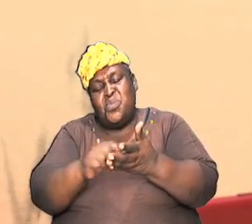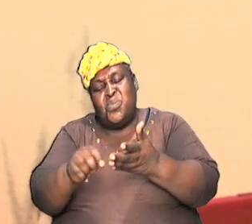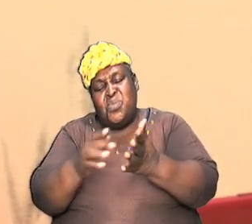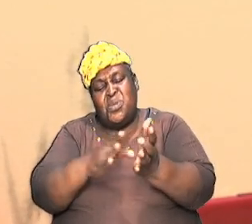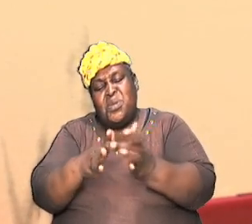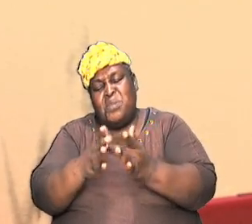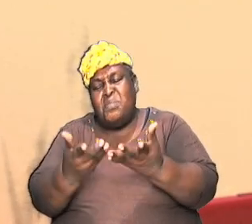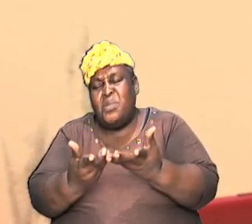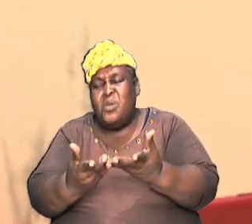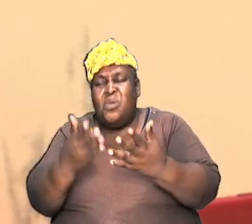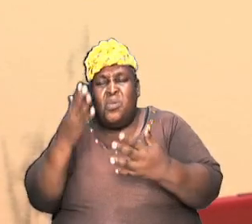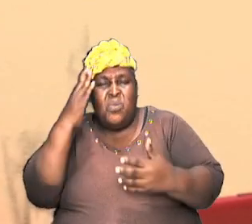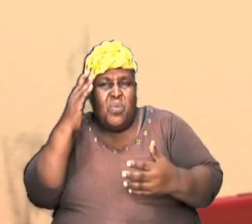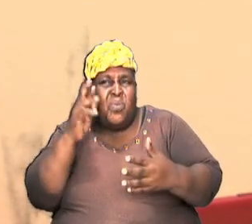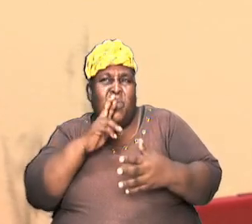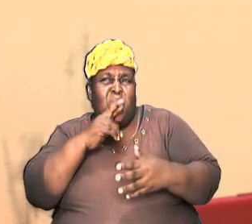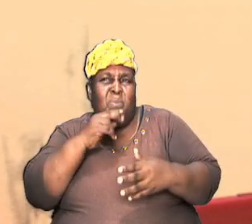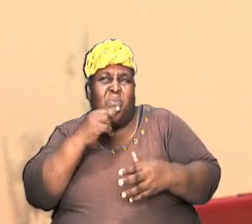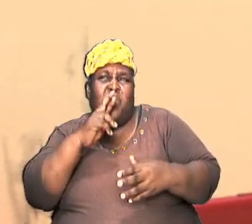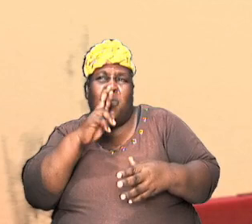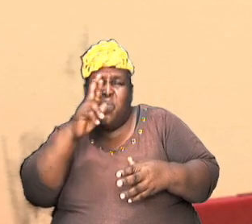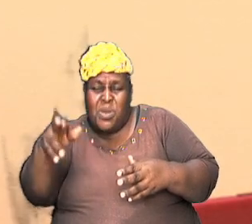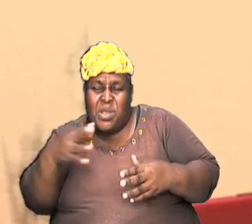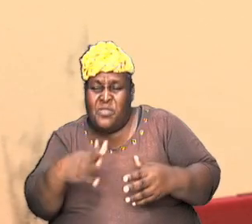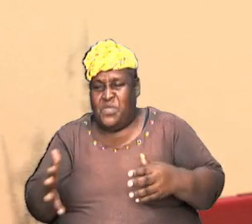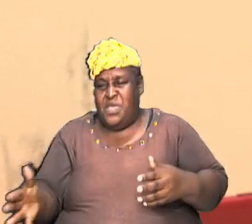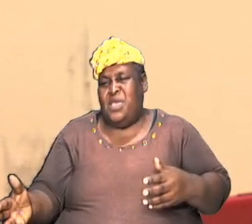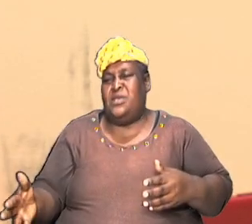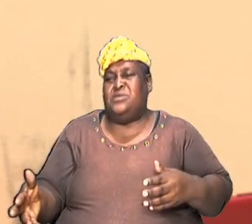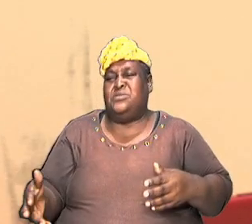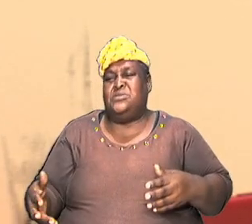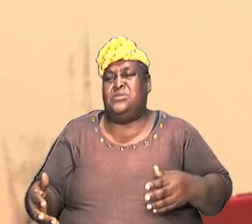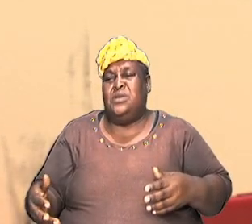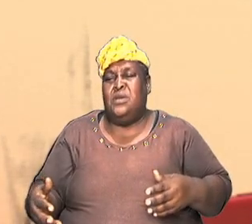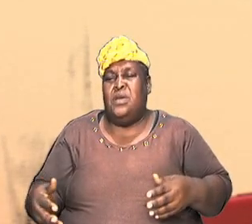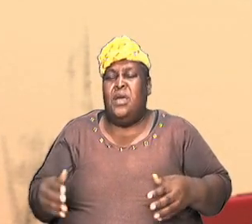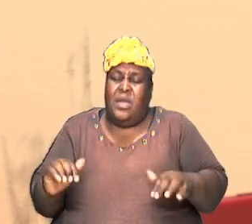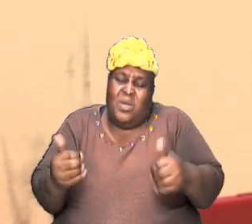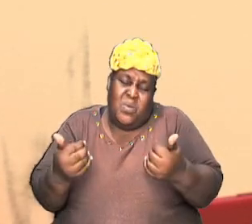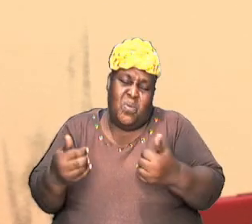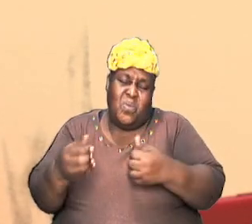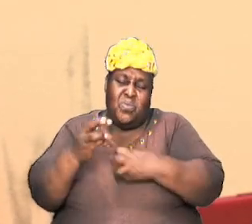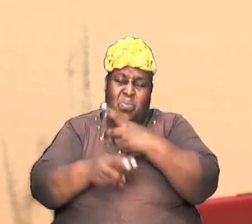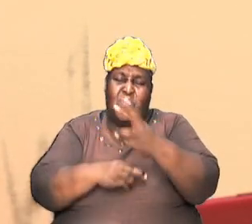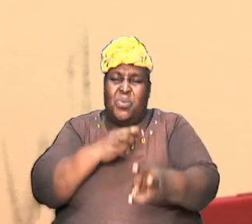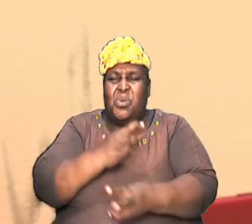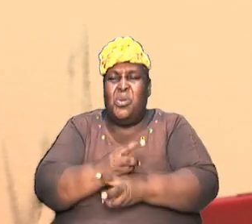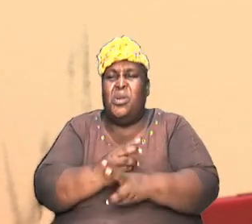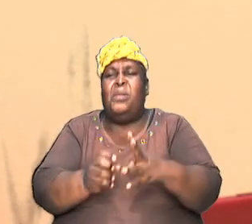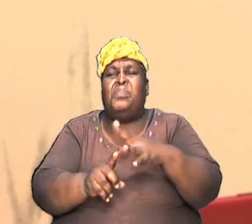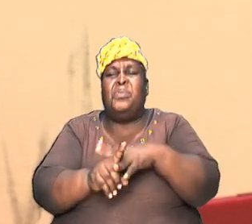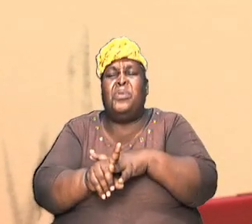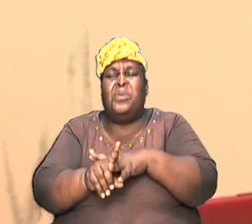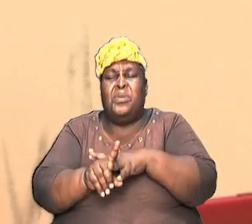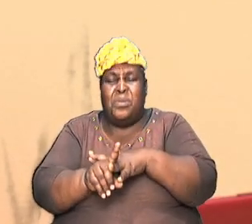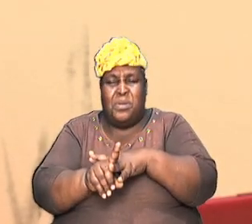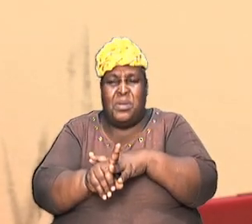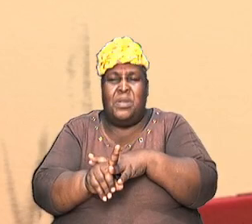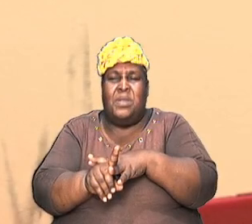reality and how this world came about then here are some books written by X, Y and Z authors that will give you